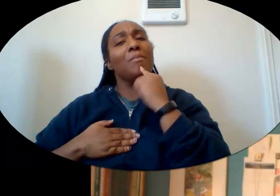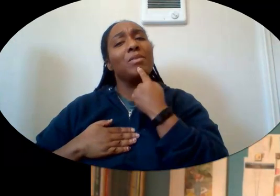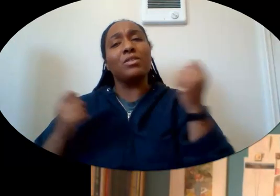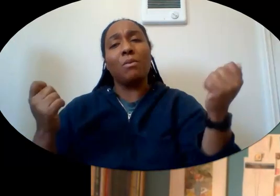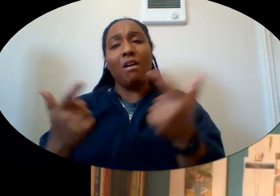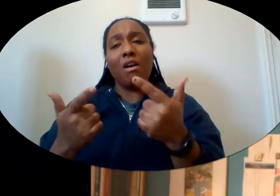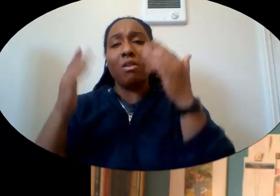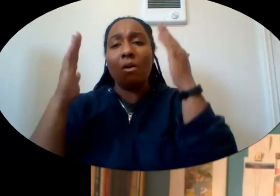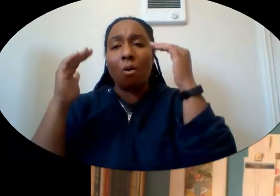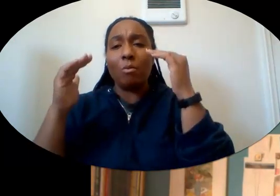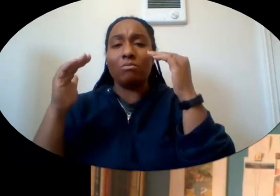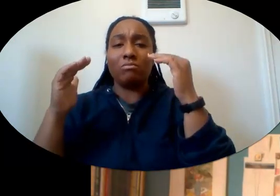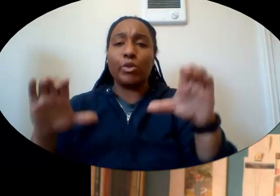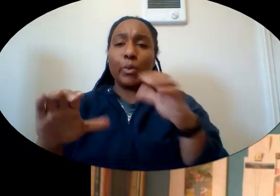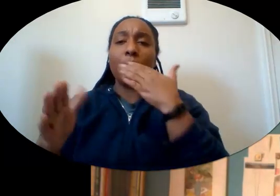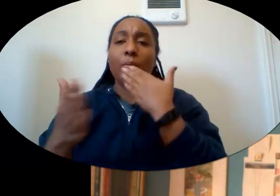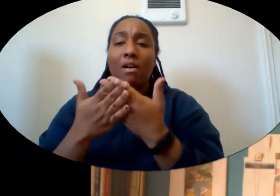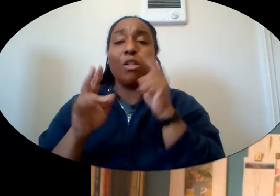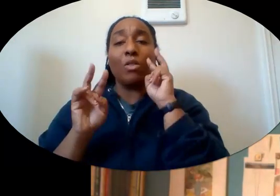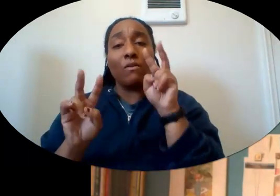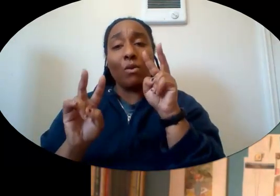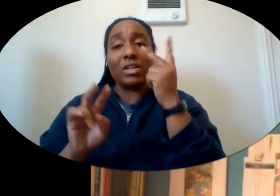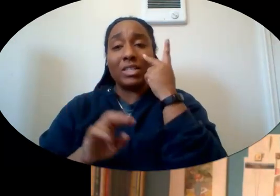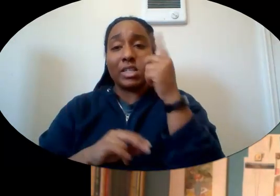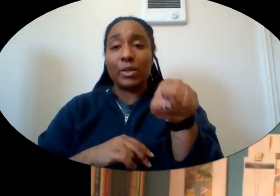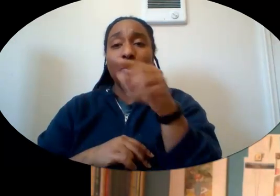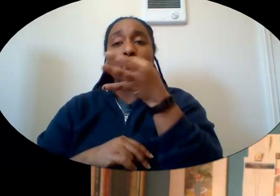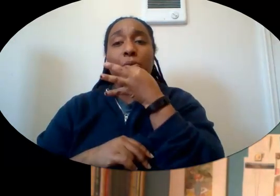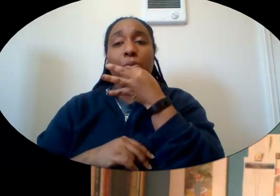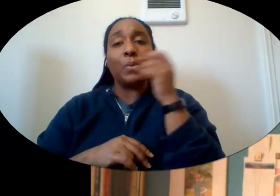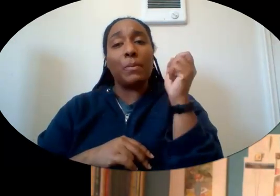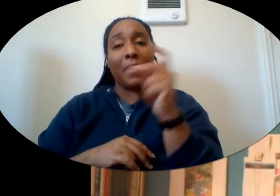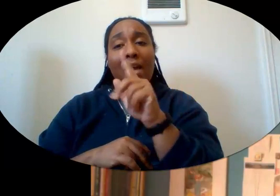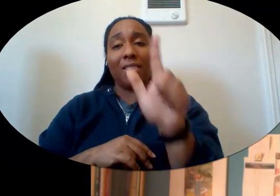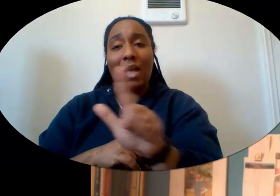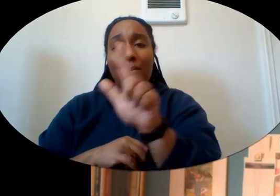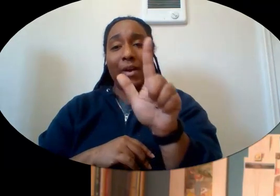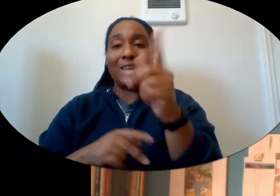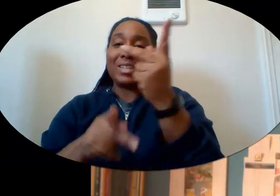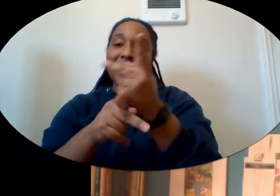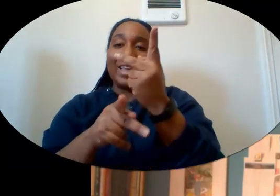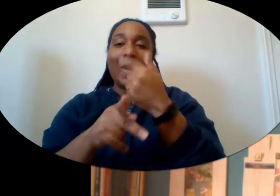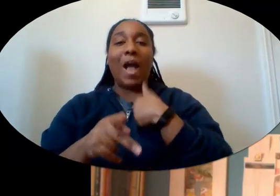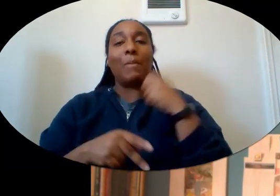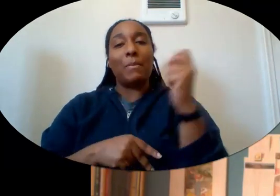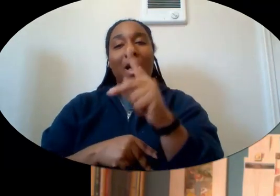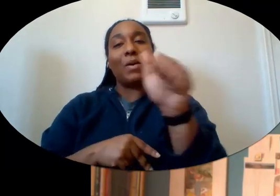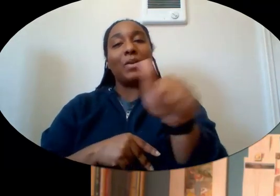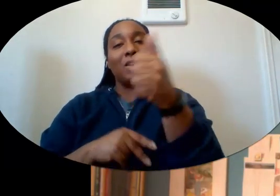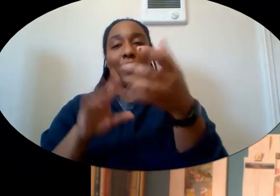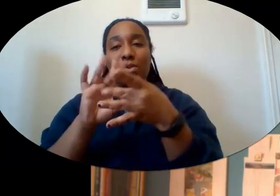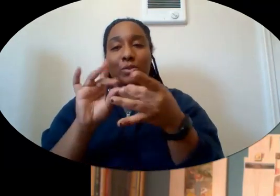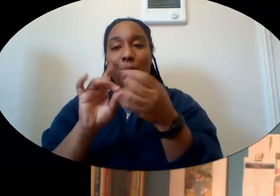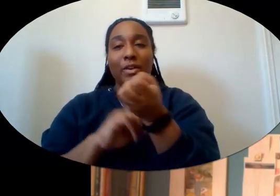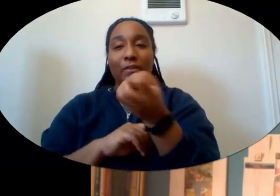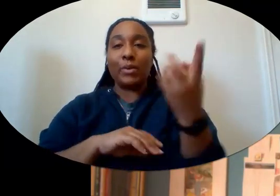I hope everybody's doing well. And I look forward to seeing you pretty soon back at the library. Take care. I'll be back with another story in